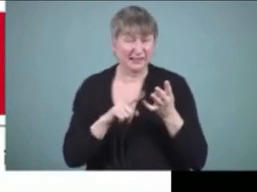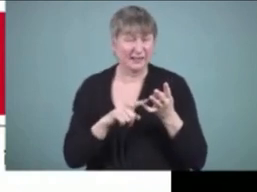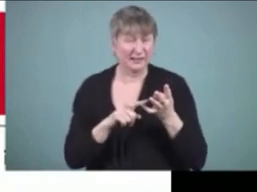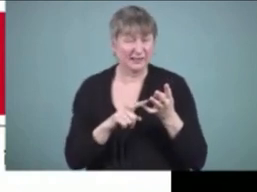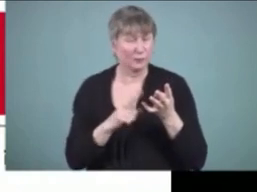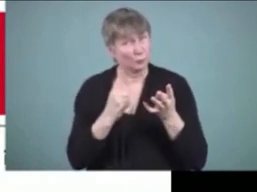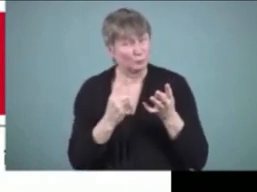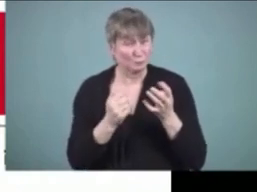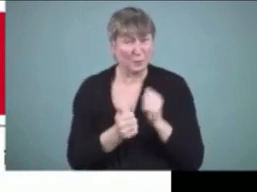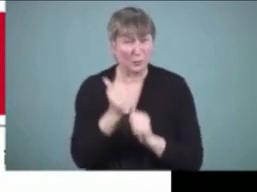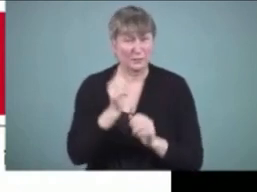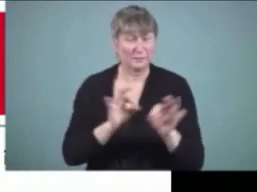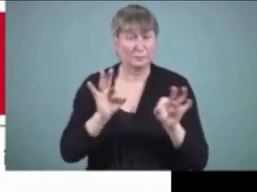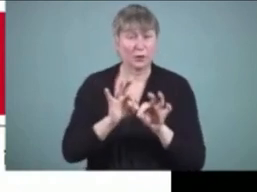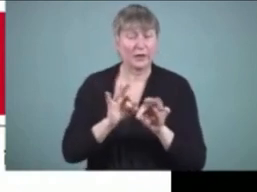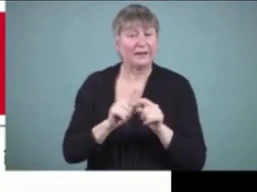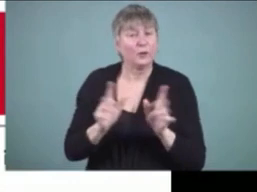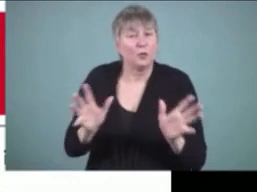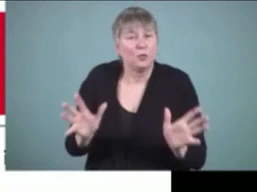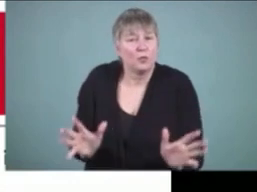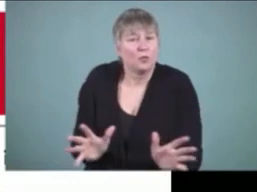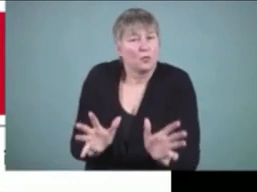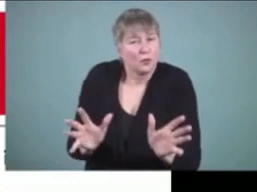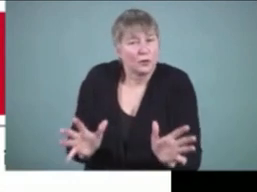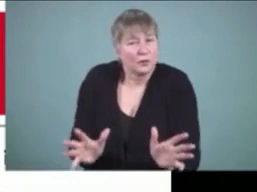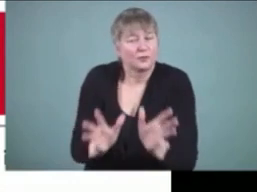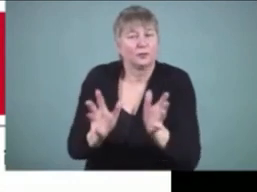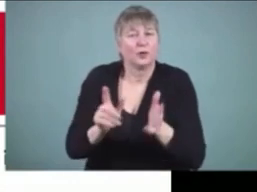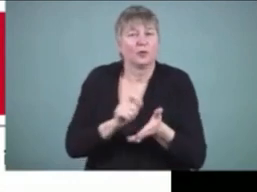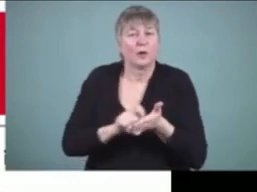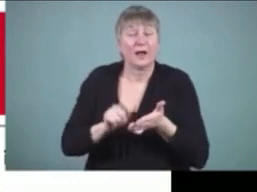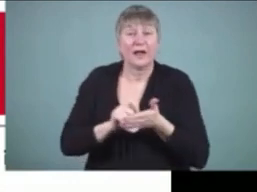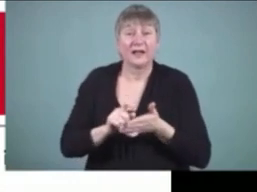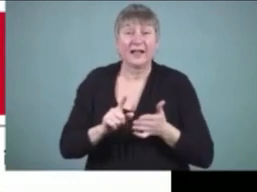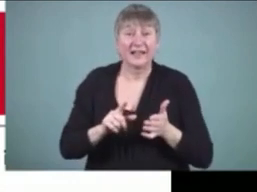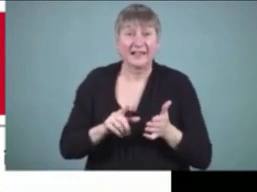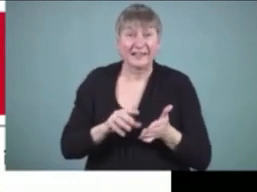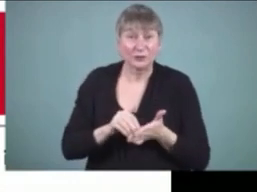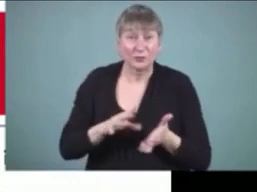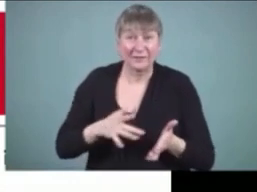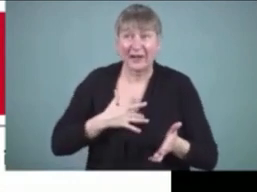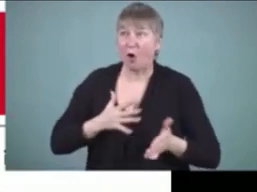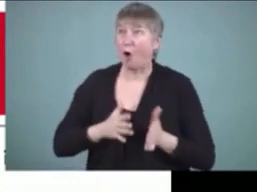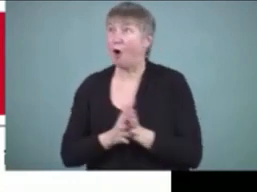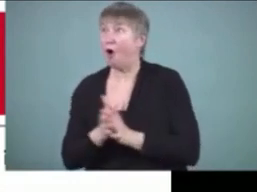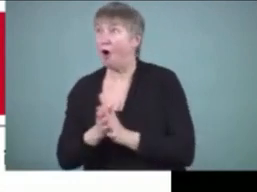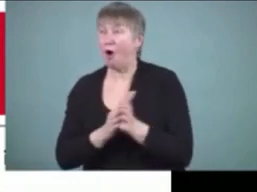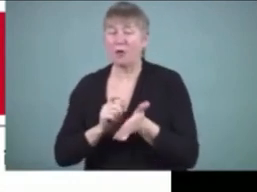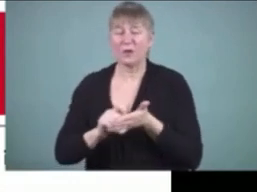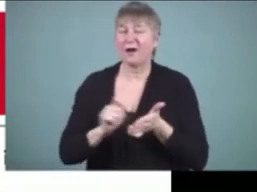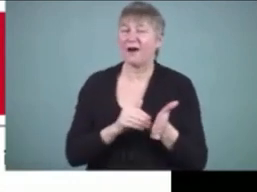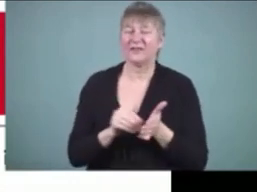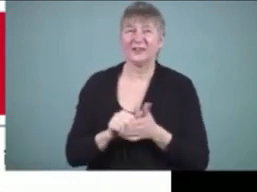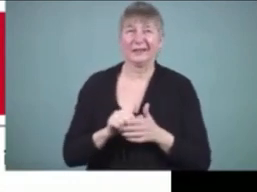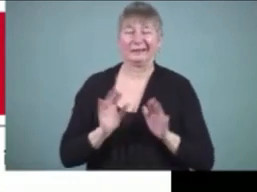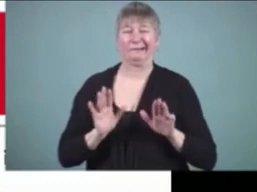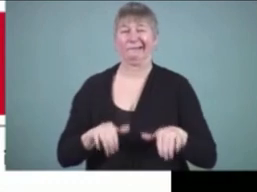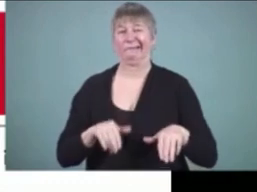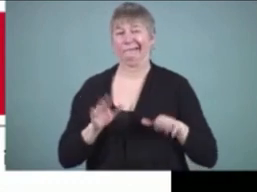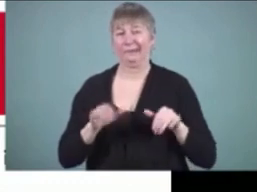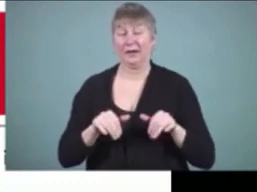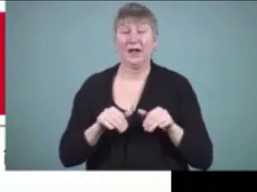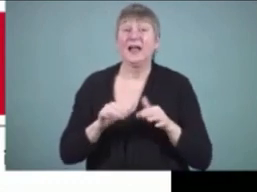want to motivate kids to write, because often kids aren't typically motivated, especially if they've had an